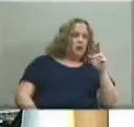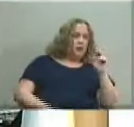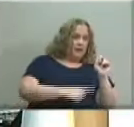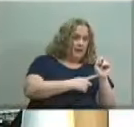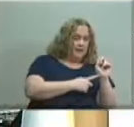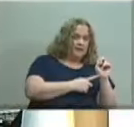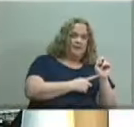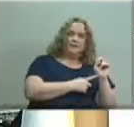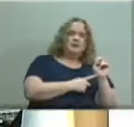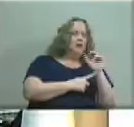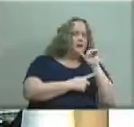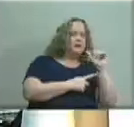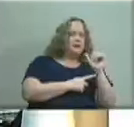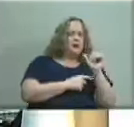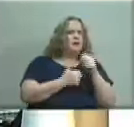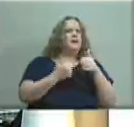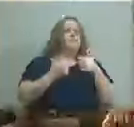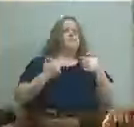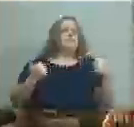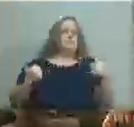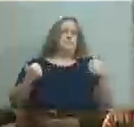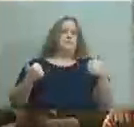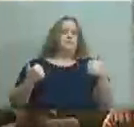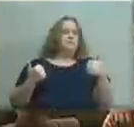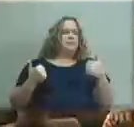to another time okay is there a second